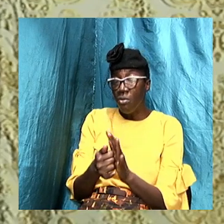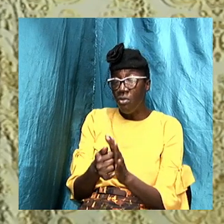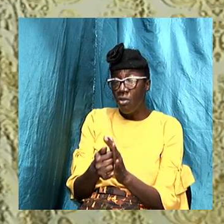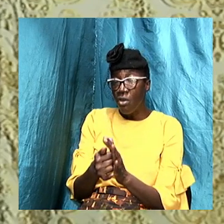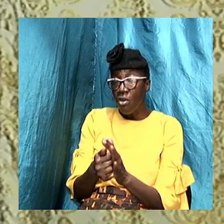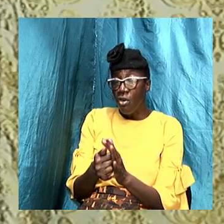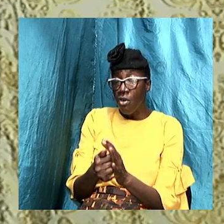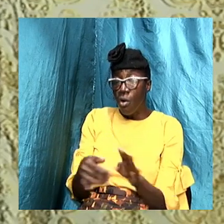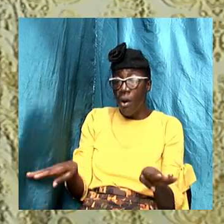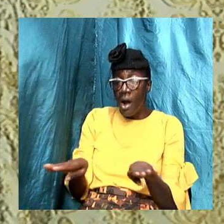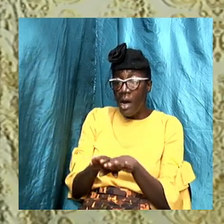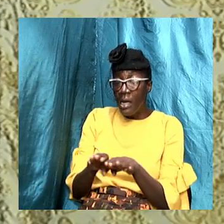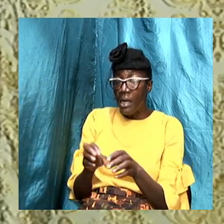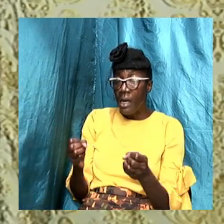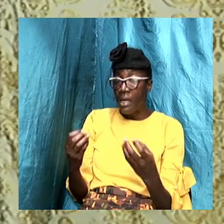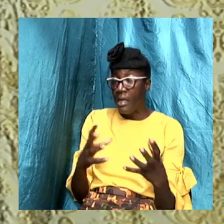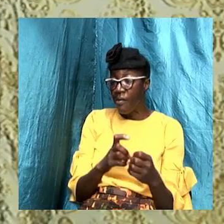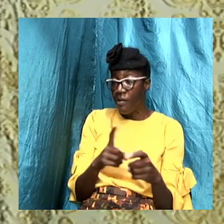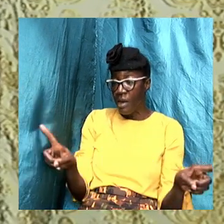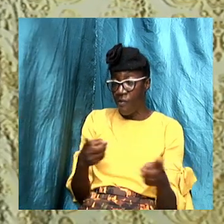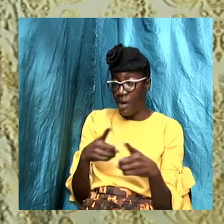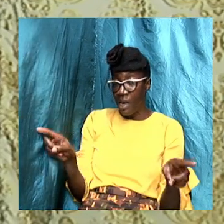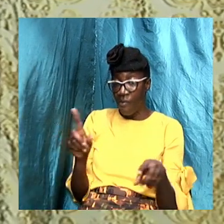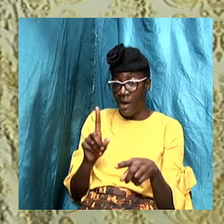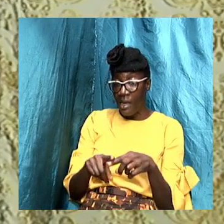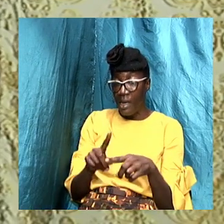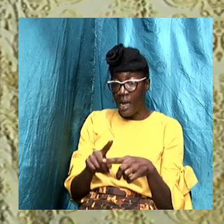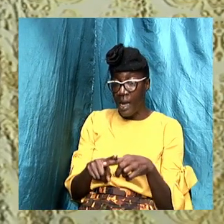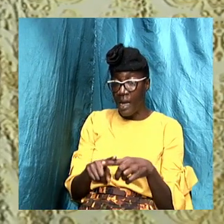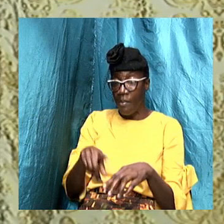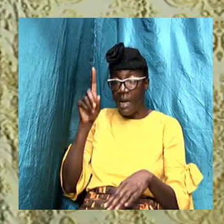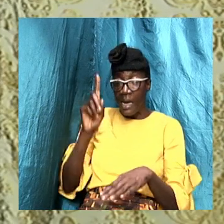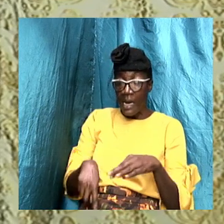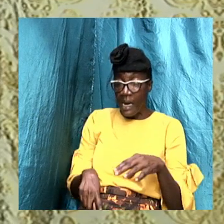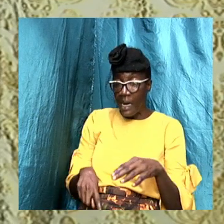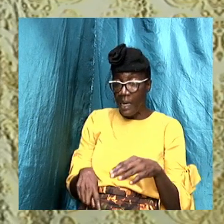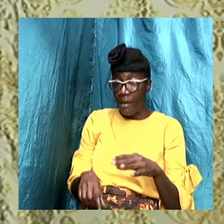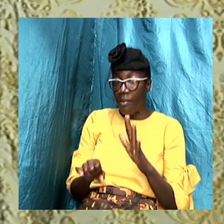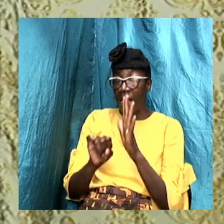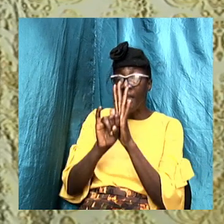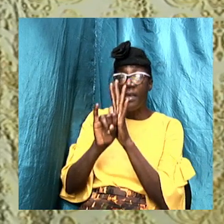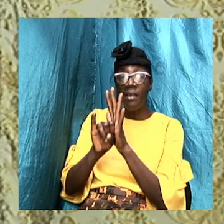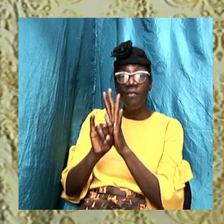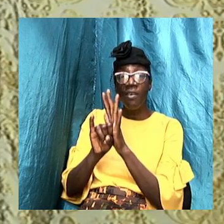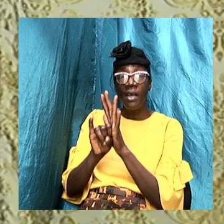at various times and places which cannot be safely identified